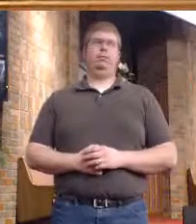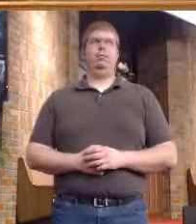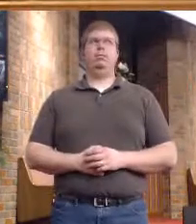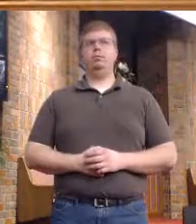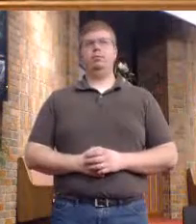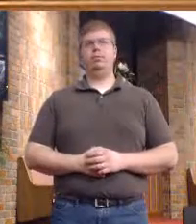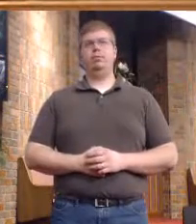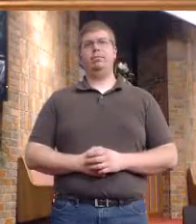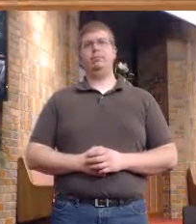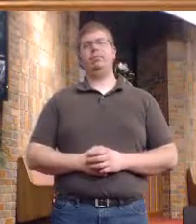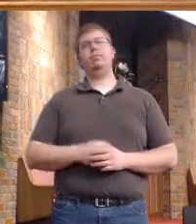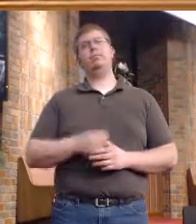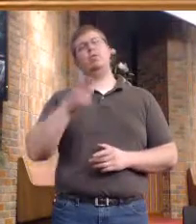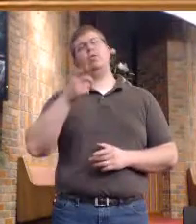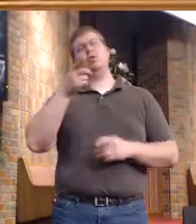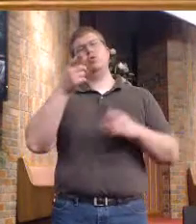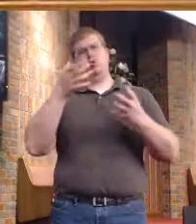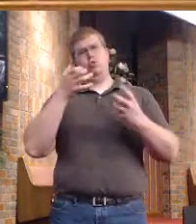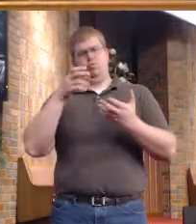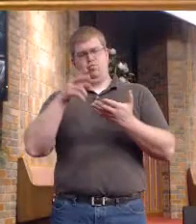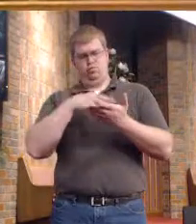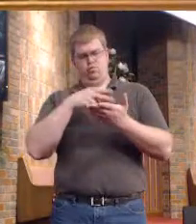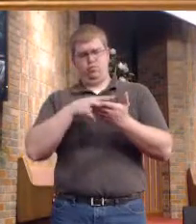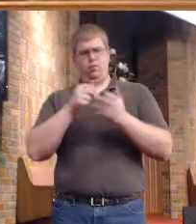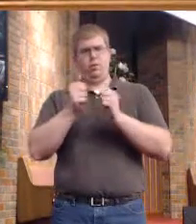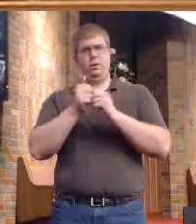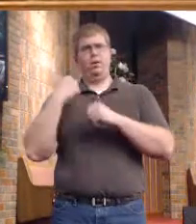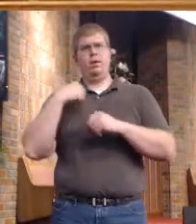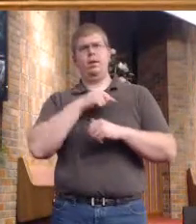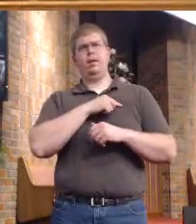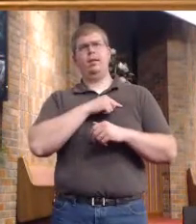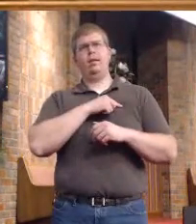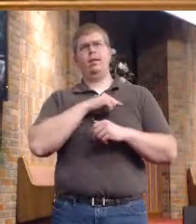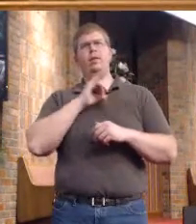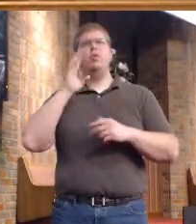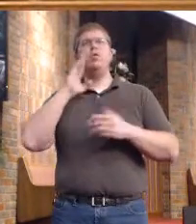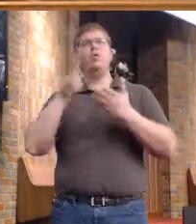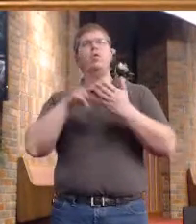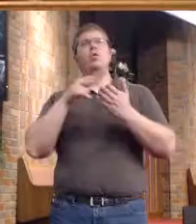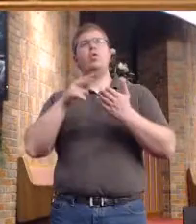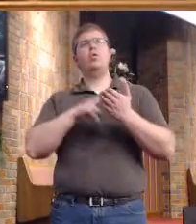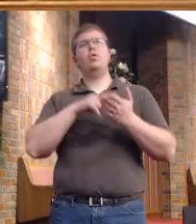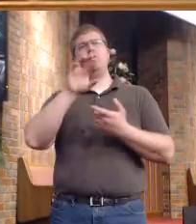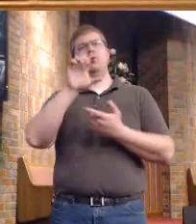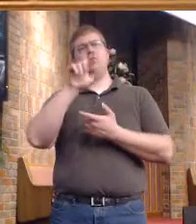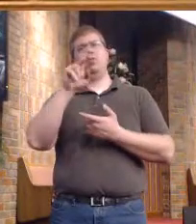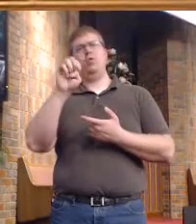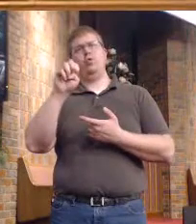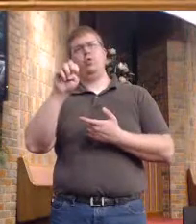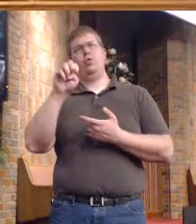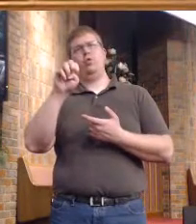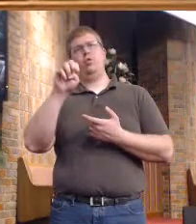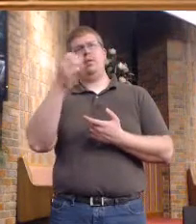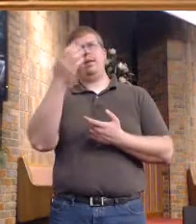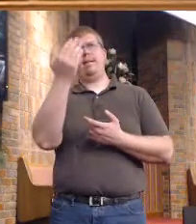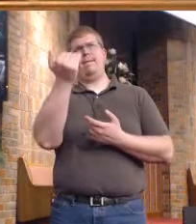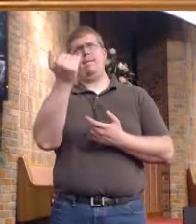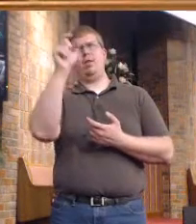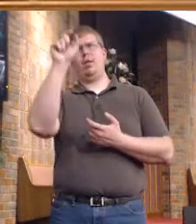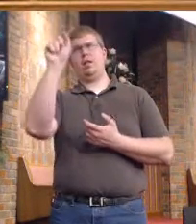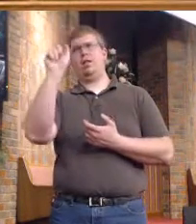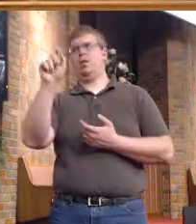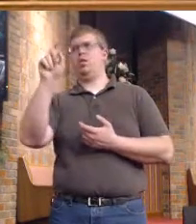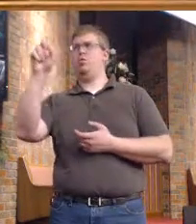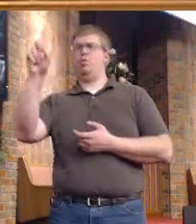If you'd like to follow along in the reading, I'm going to read from the book of Luke, chapter 15, starting in the first verse, Luke